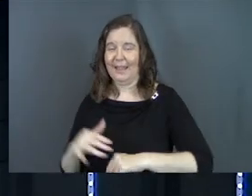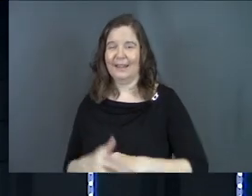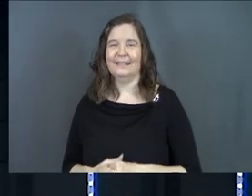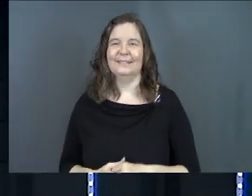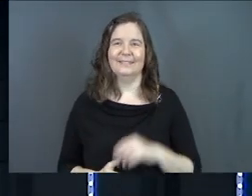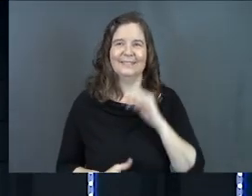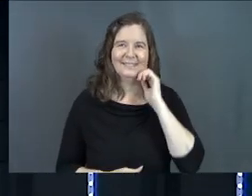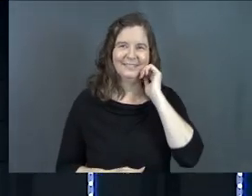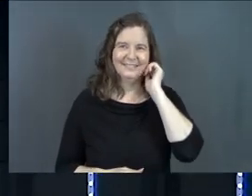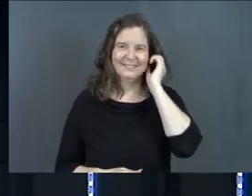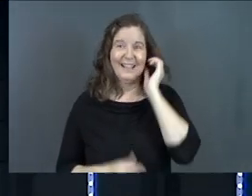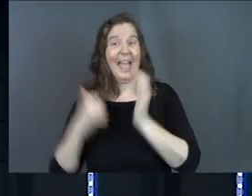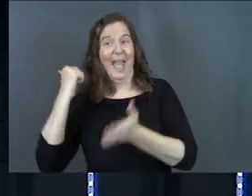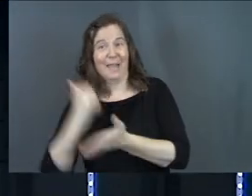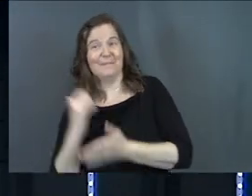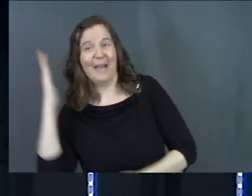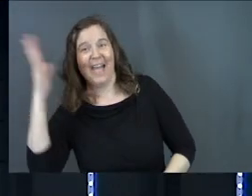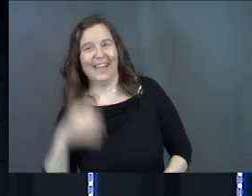Amen.